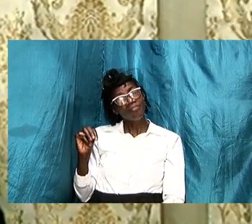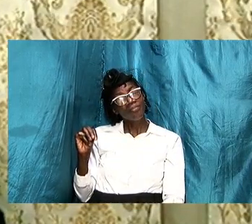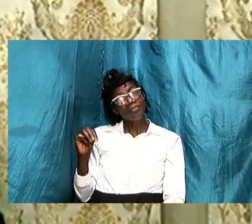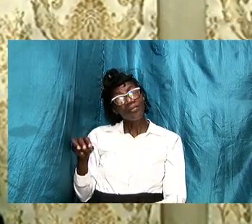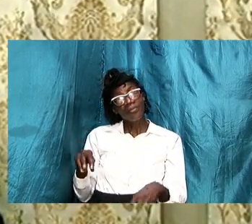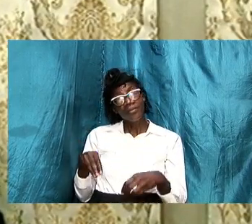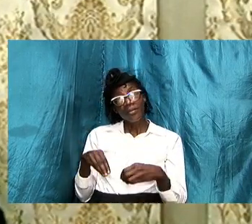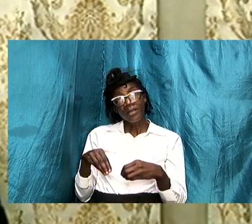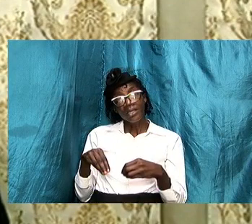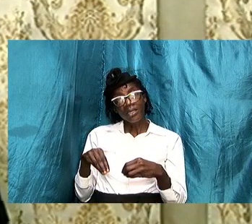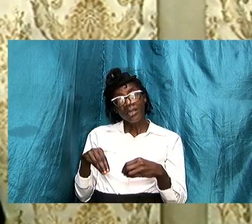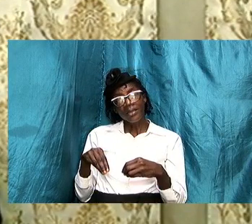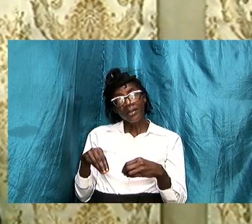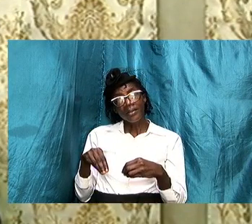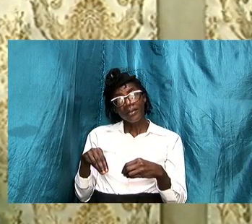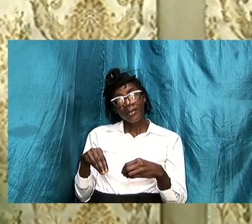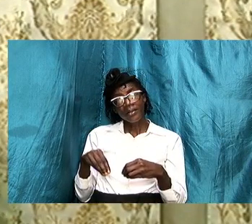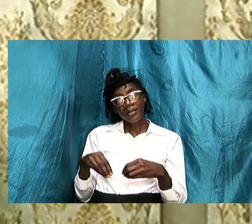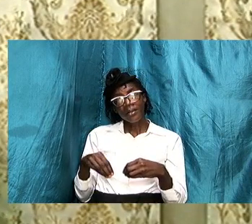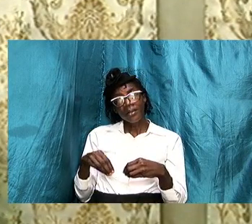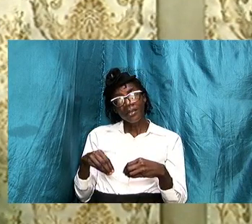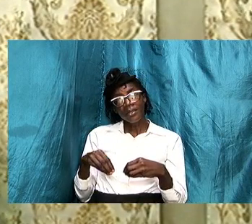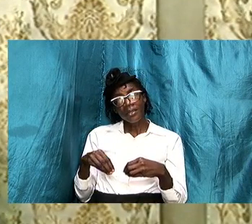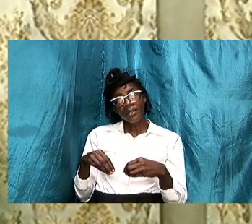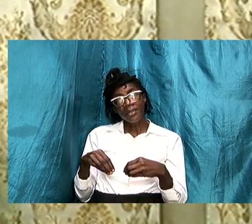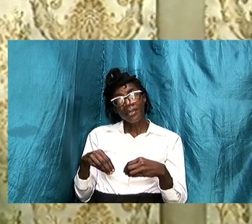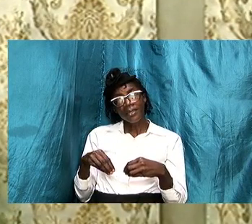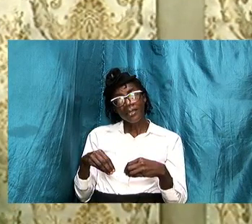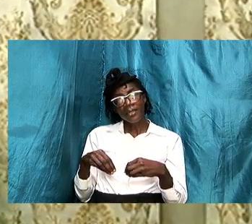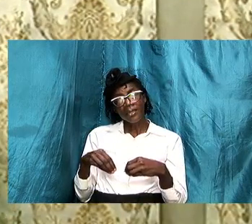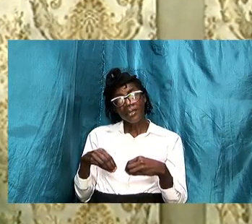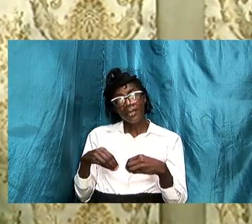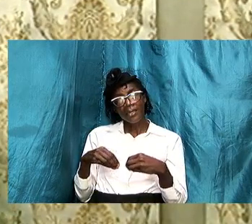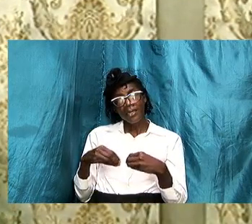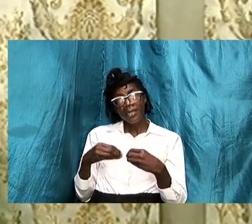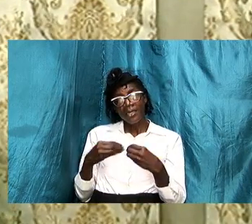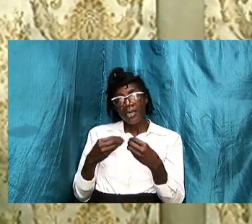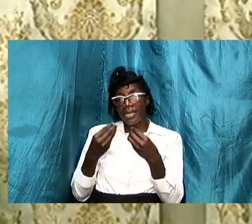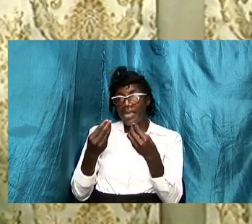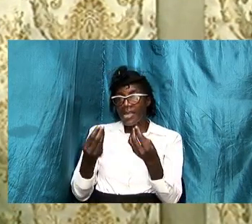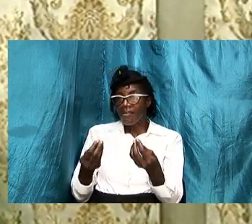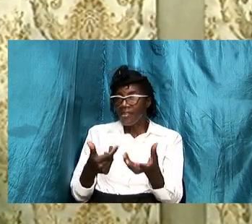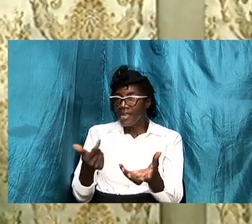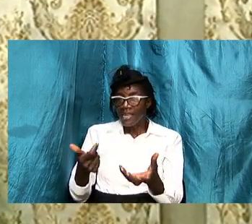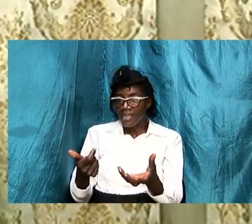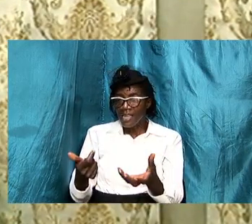give any connotation as being a demand